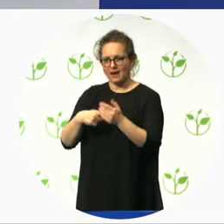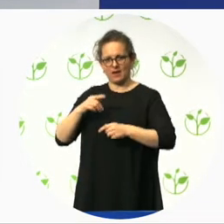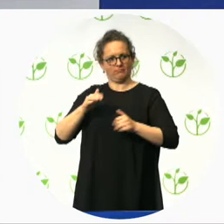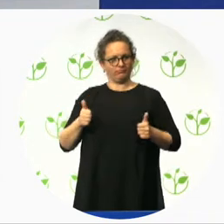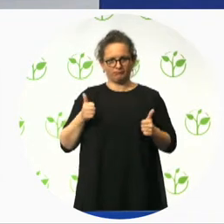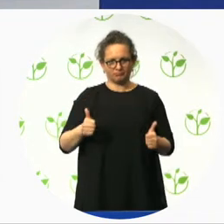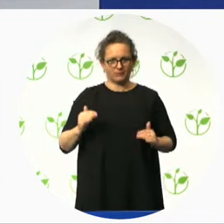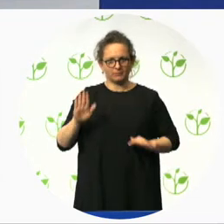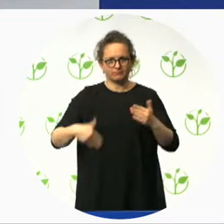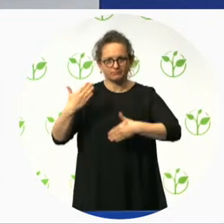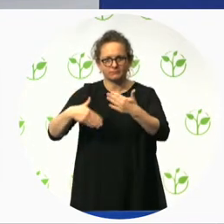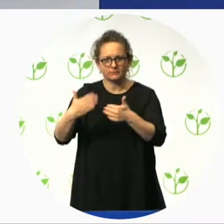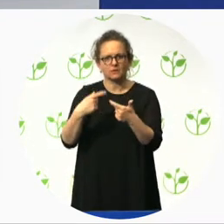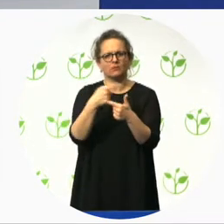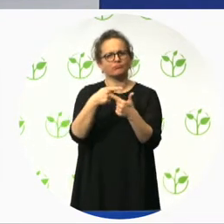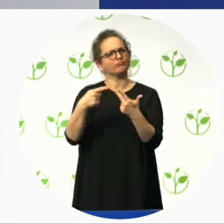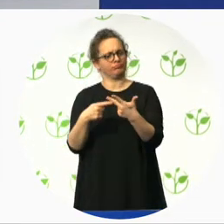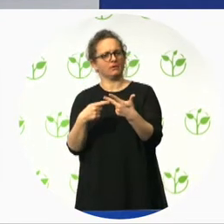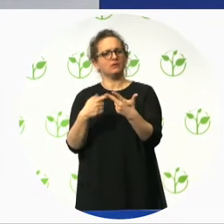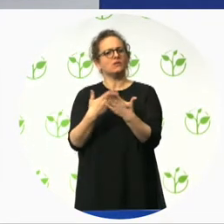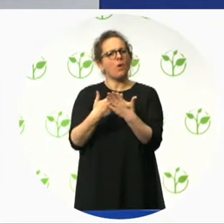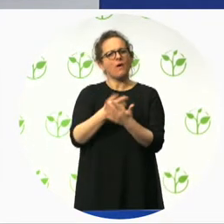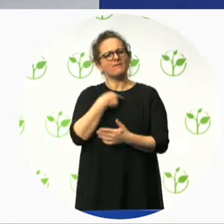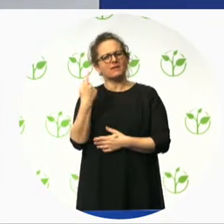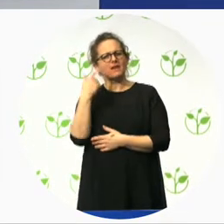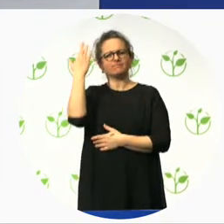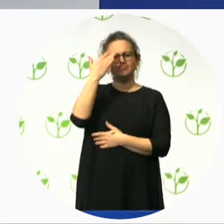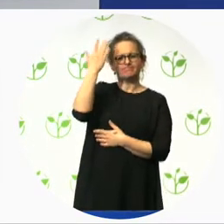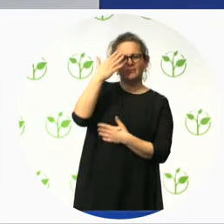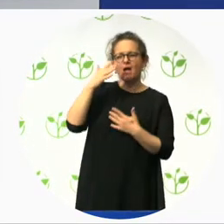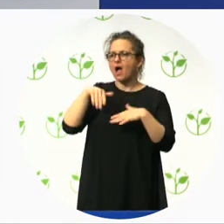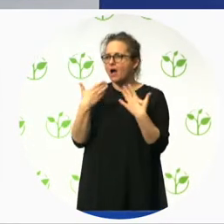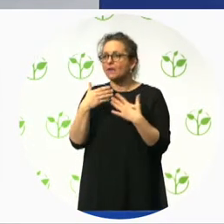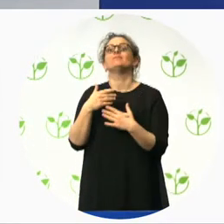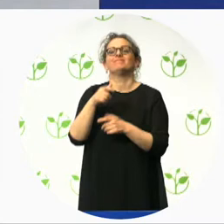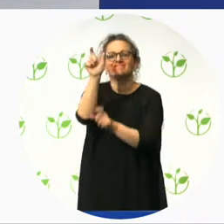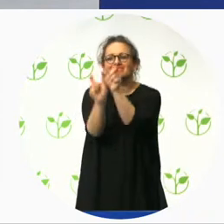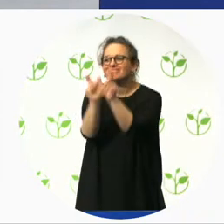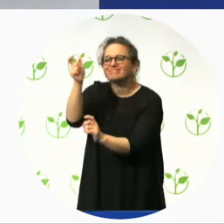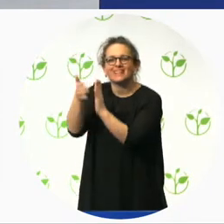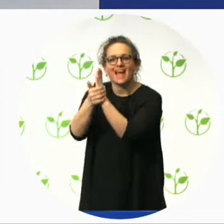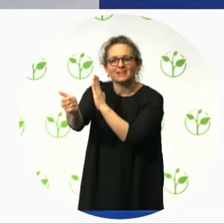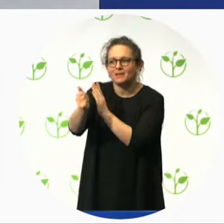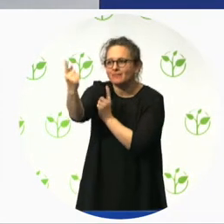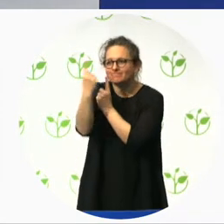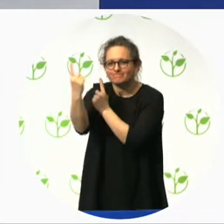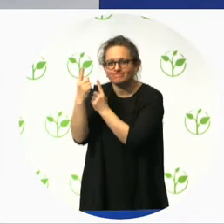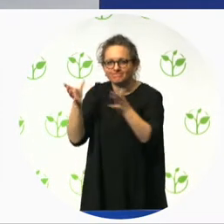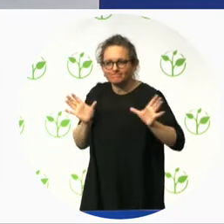accessibility consultants providing an international voice on practical solutions to disability needs.